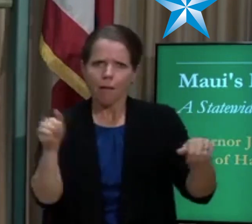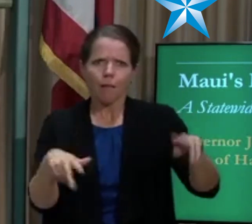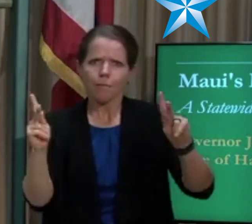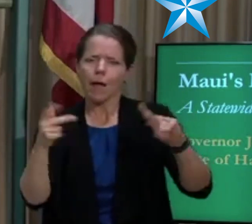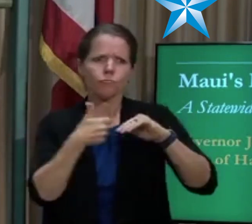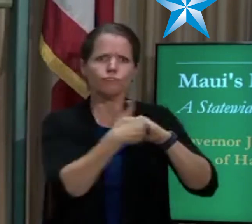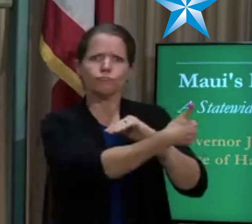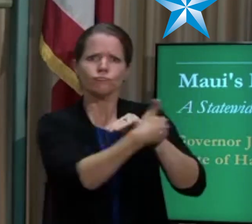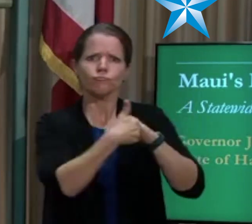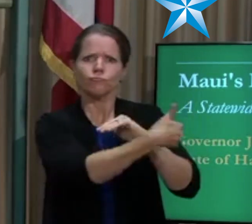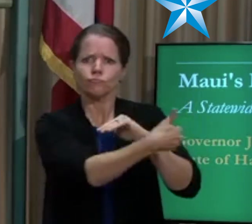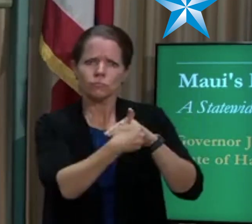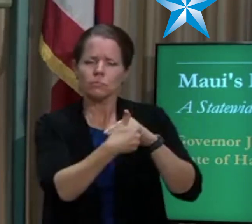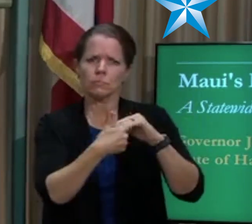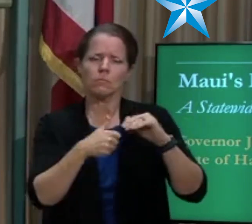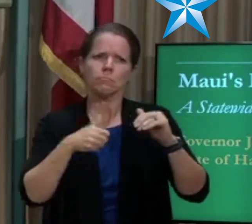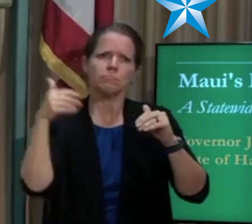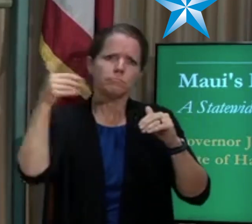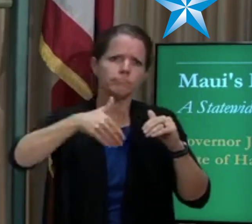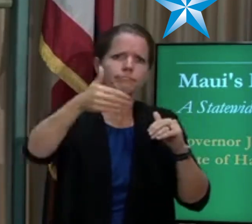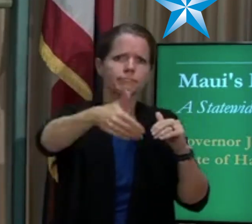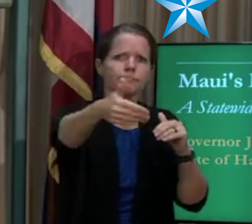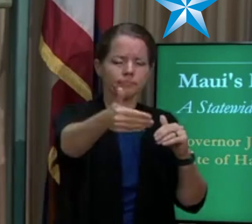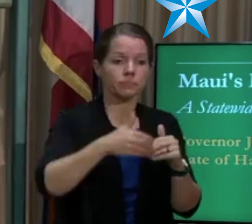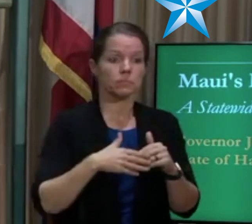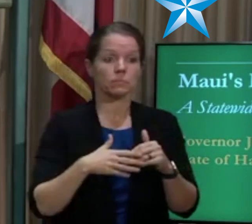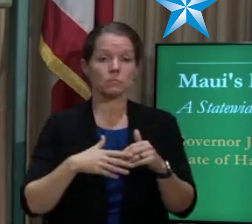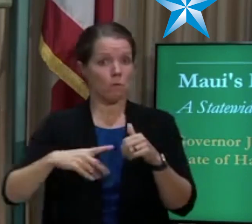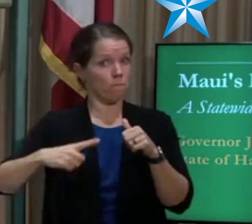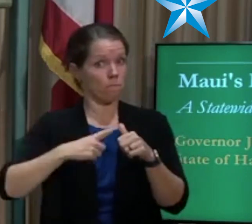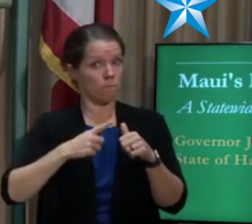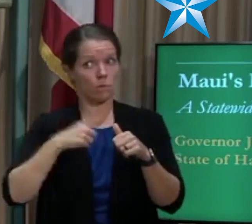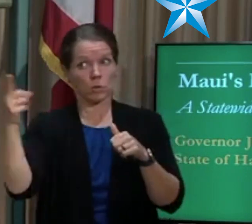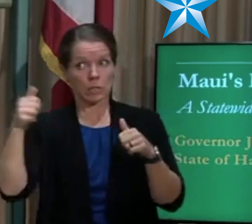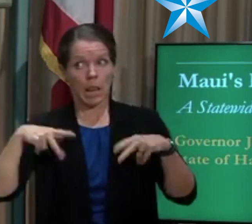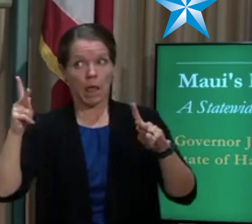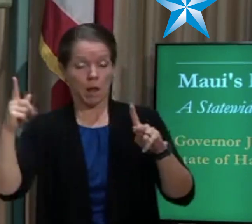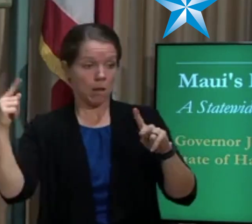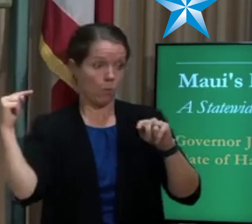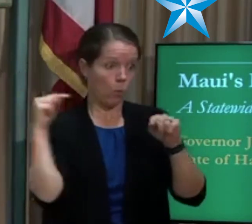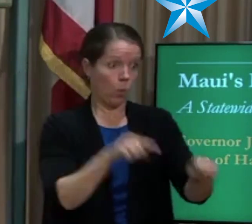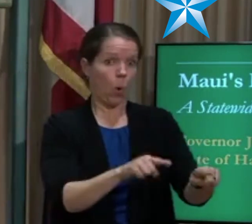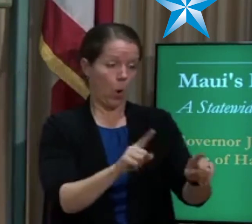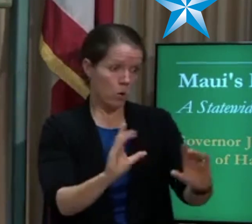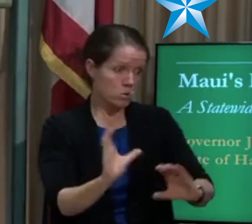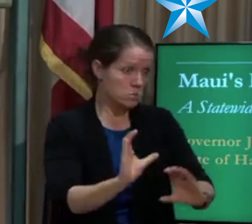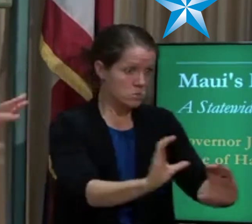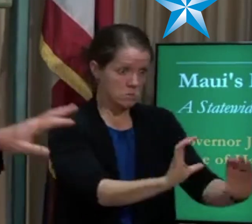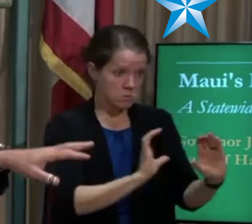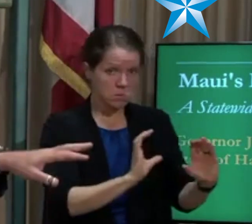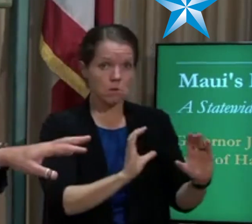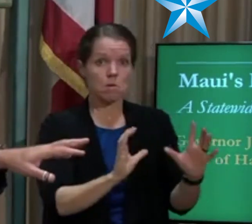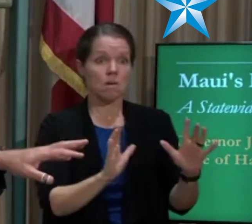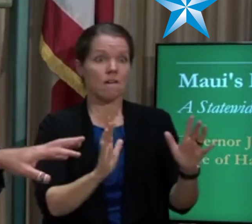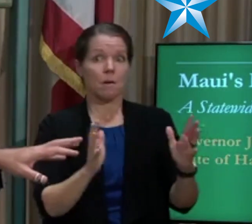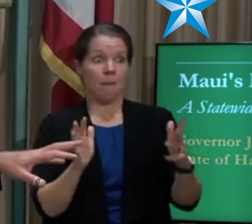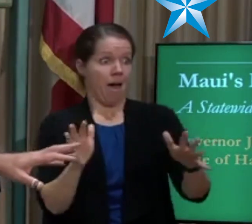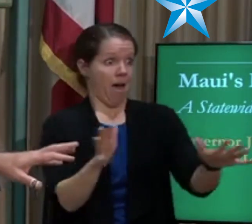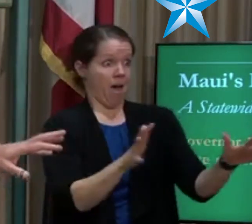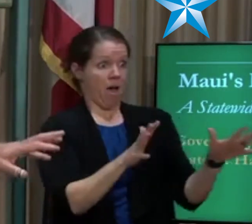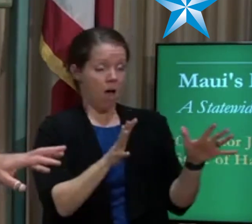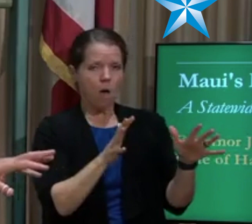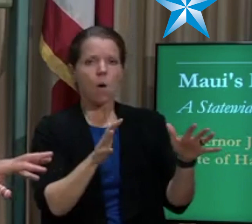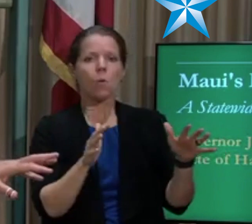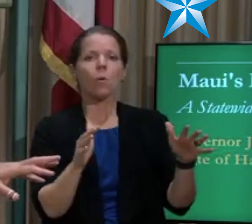go into the next phase, which is the larger removal of debris, which, by the way, when the Army Corps of Engineers does, they're going to stage that